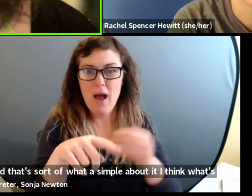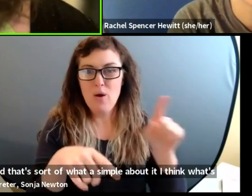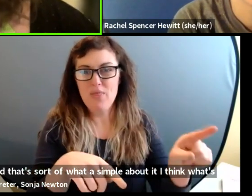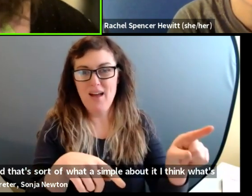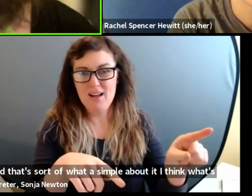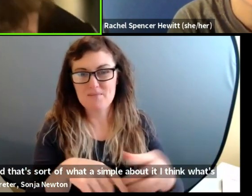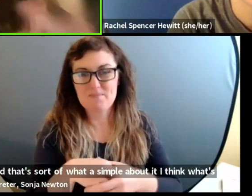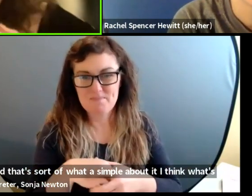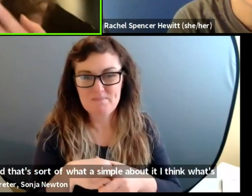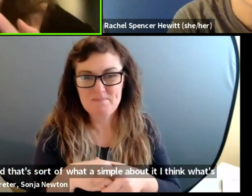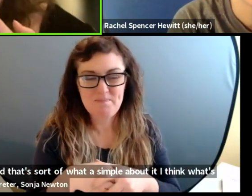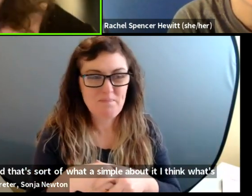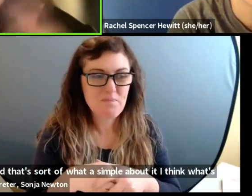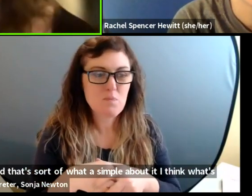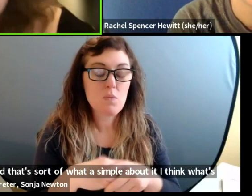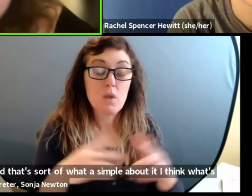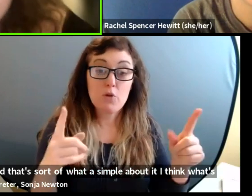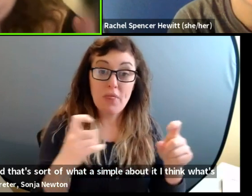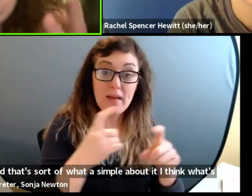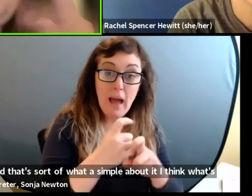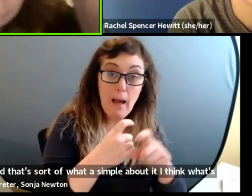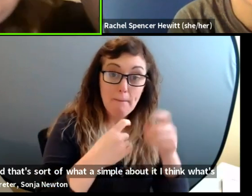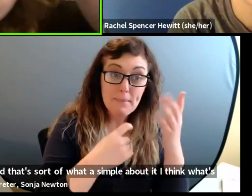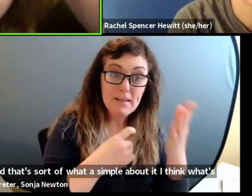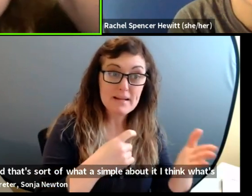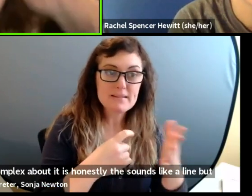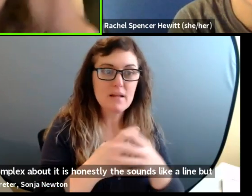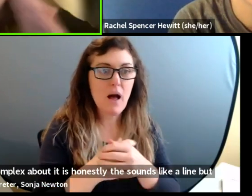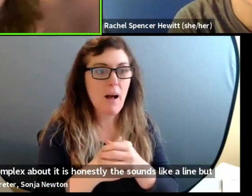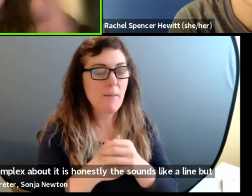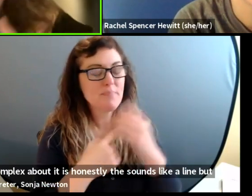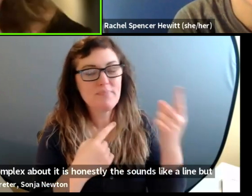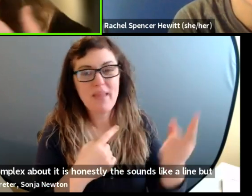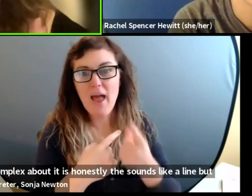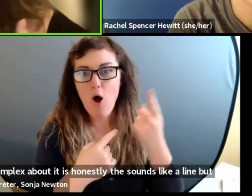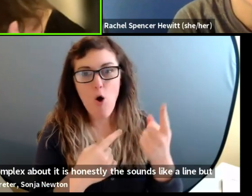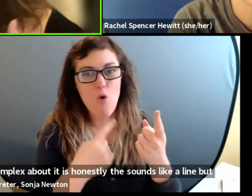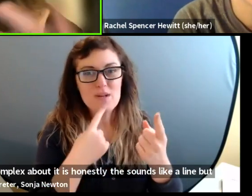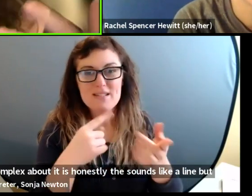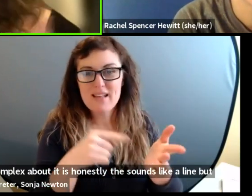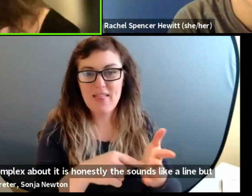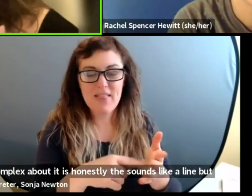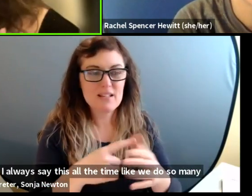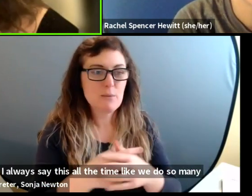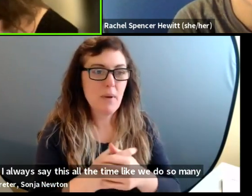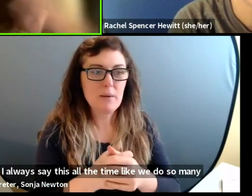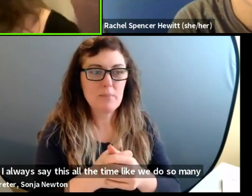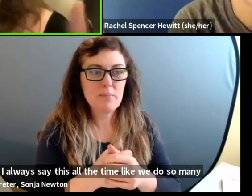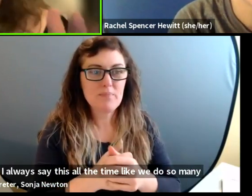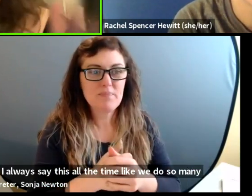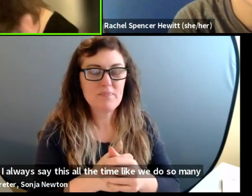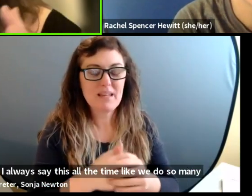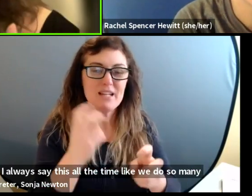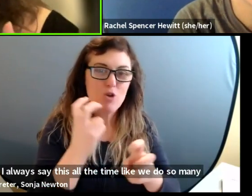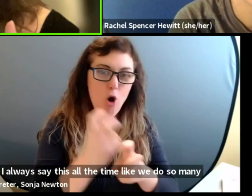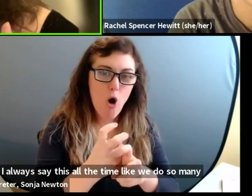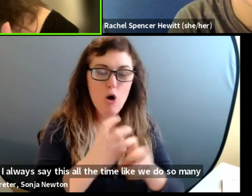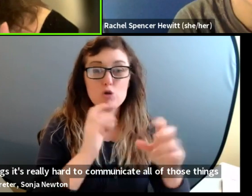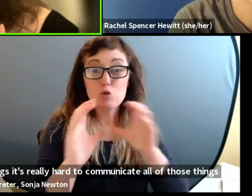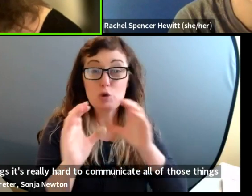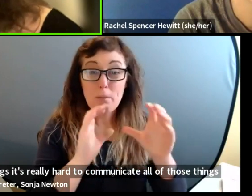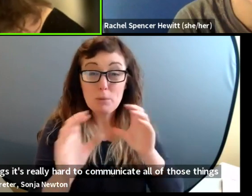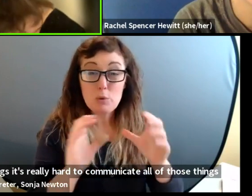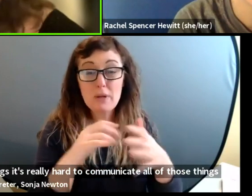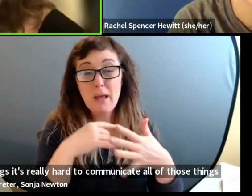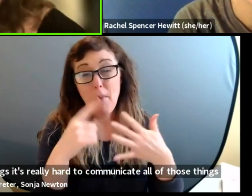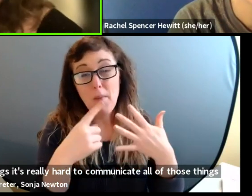honestly, this sounds like a line, but I always say this all the time. Like we do so many things. It's really hard to communicate all of those things.